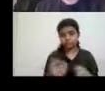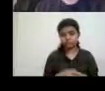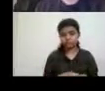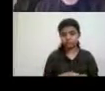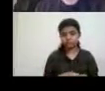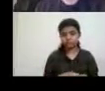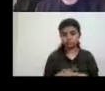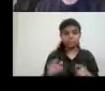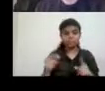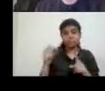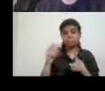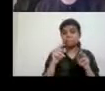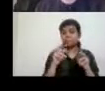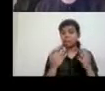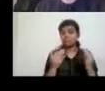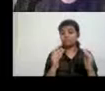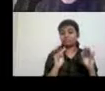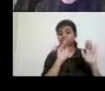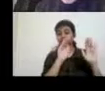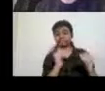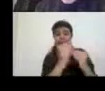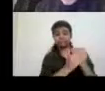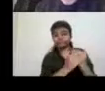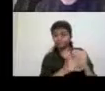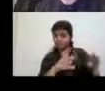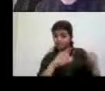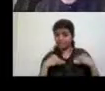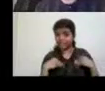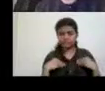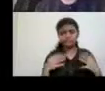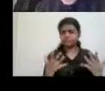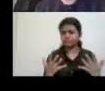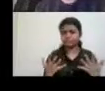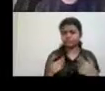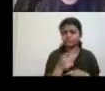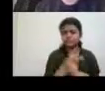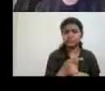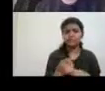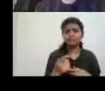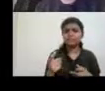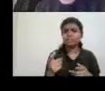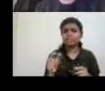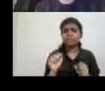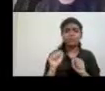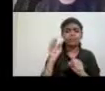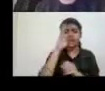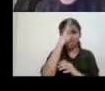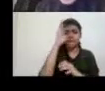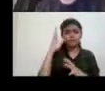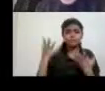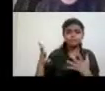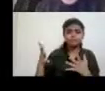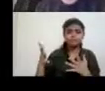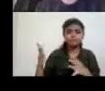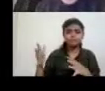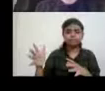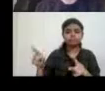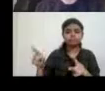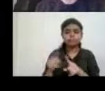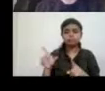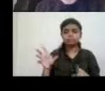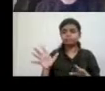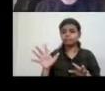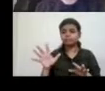concept of pity, but, uh, is this not exactly, you know, sort of shake up the academy with these, uh, with these stronger